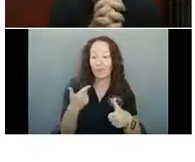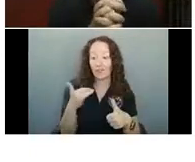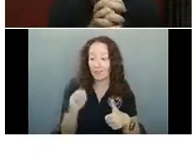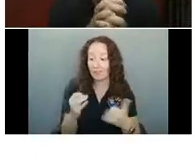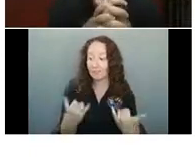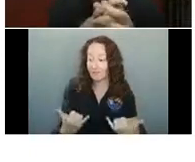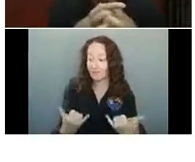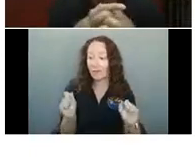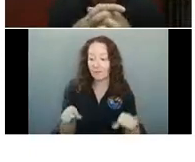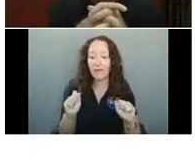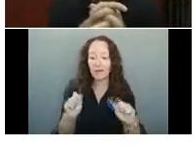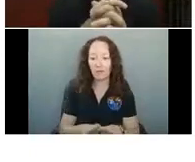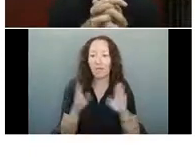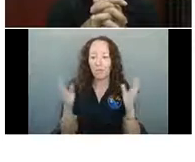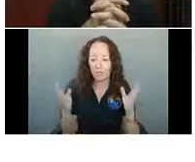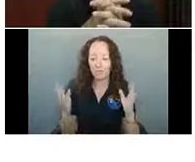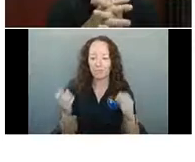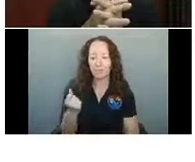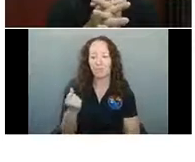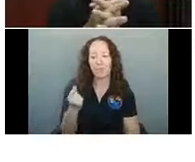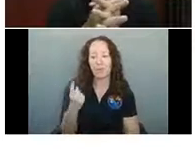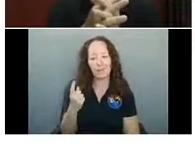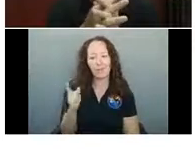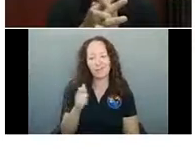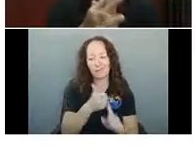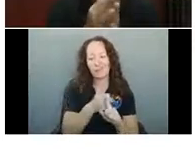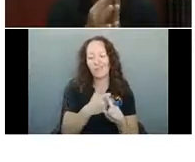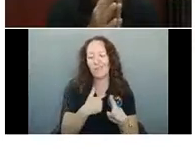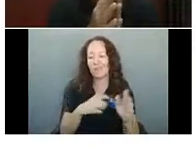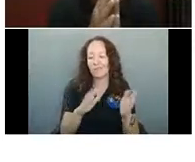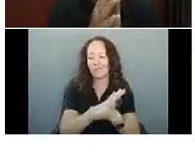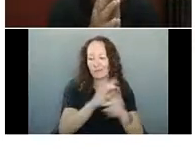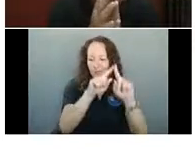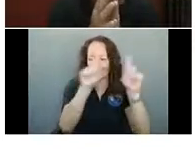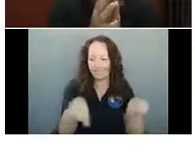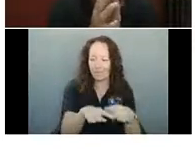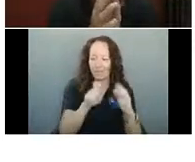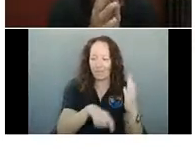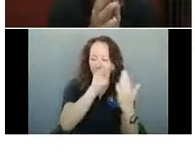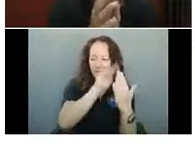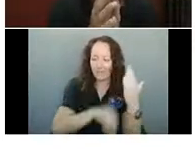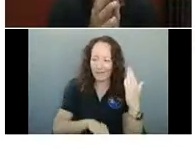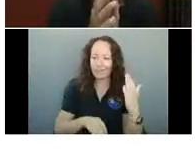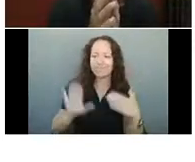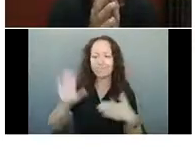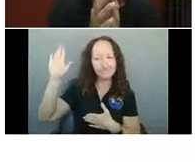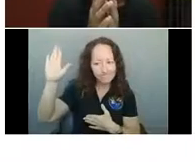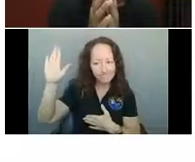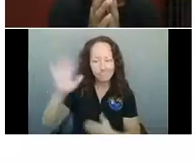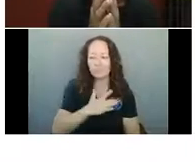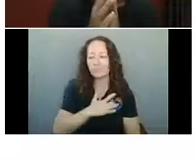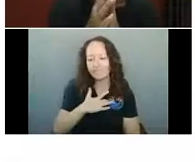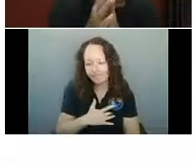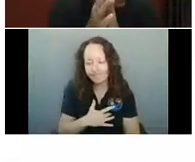point in time. Gyms do have to fill an attestation form. And I'll talk about that a little bit. But the state has put out recommendations